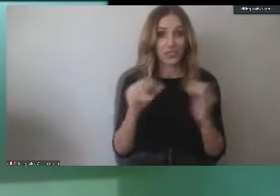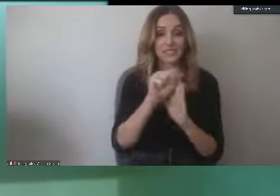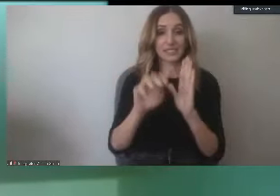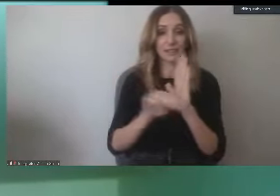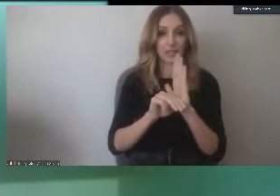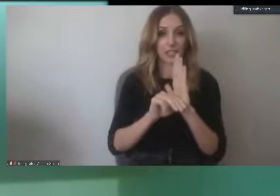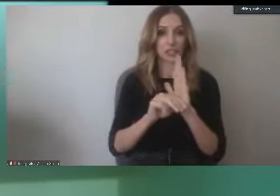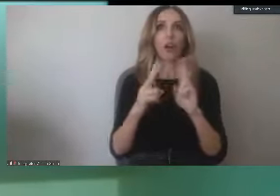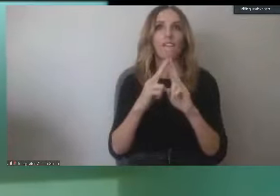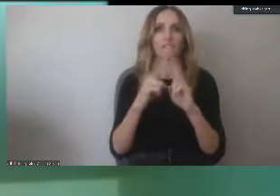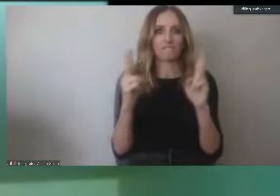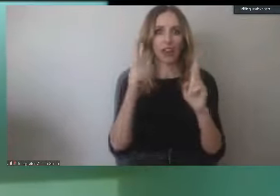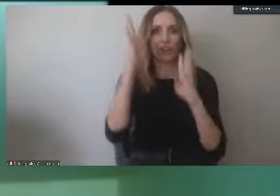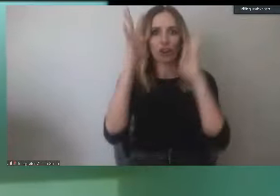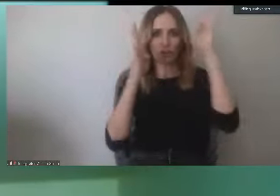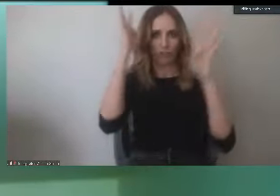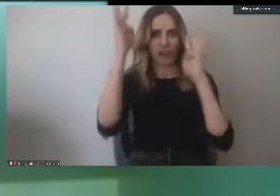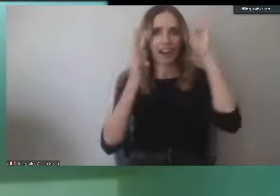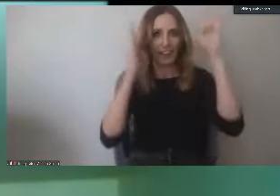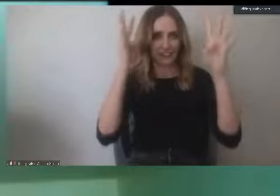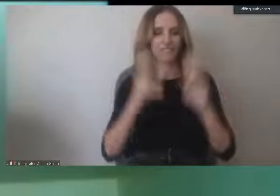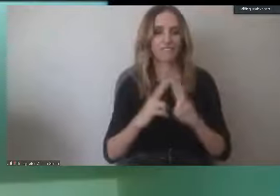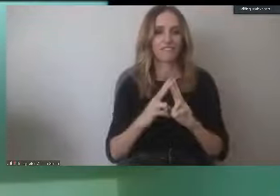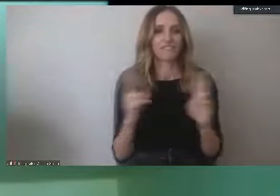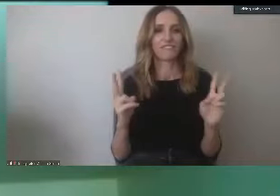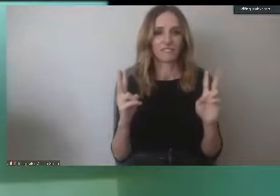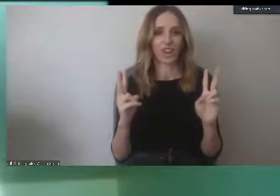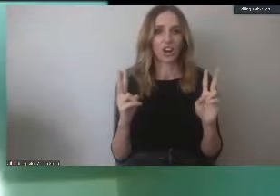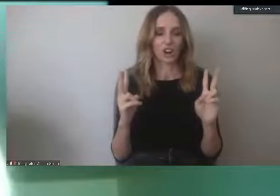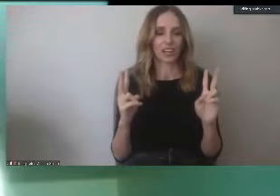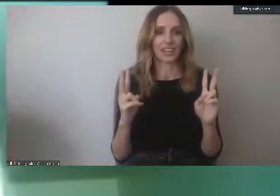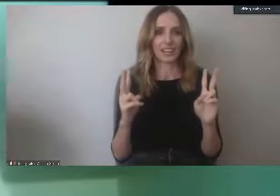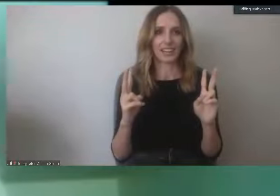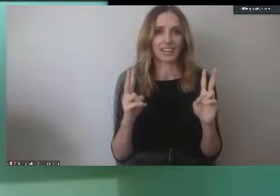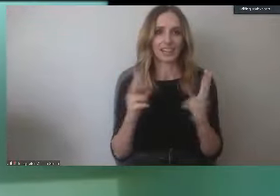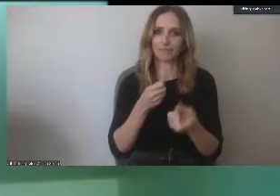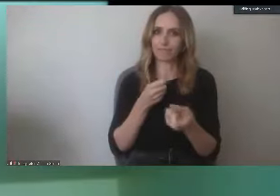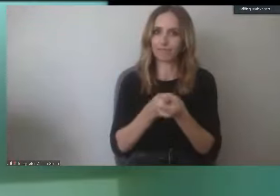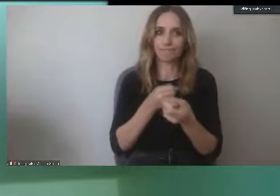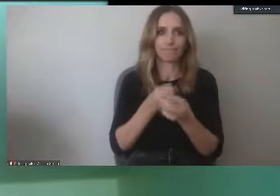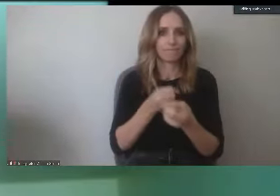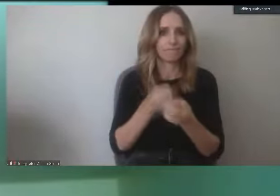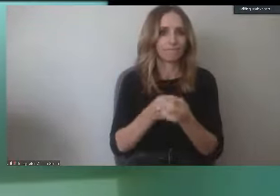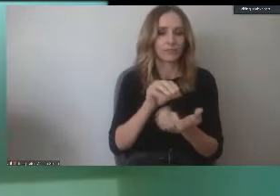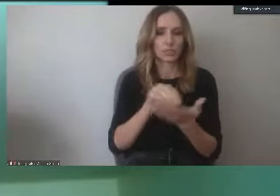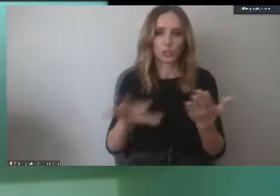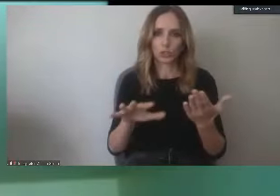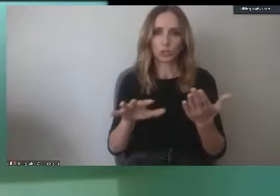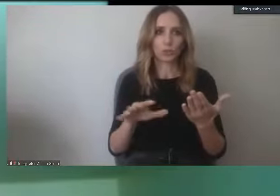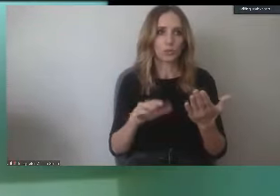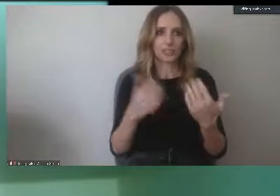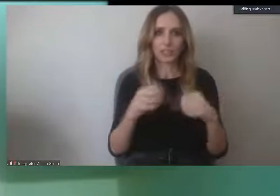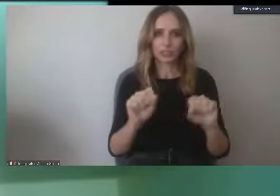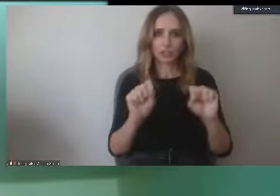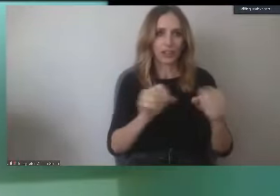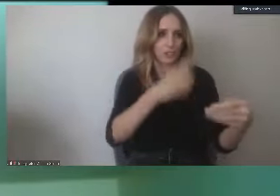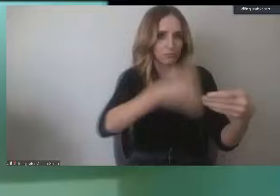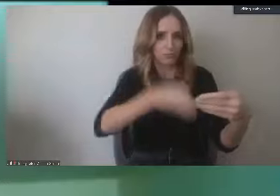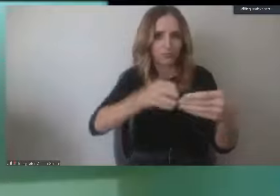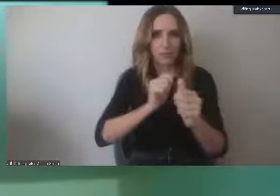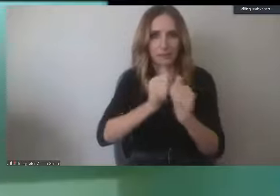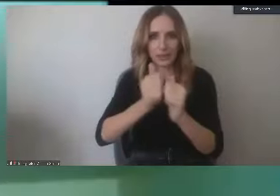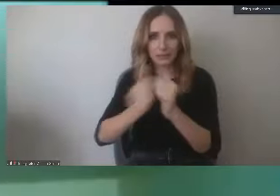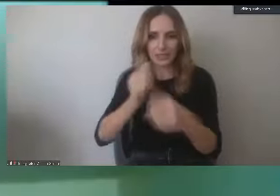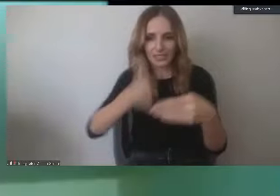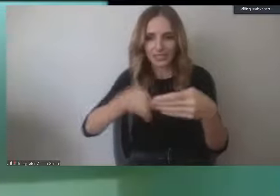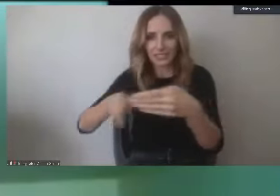innovative and have been going way above to help our students finish. It's nice that they're able